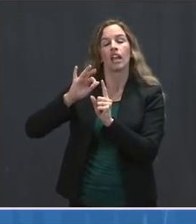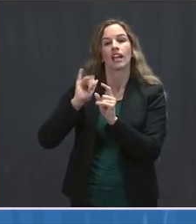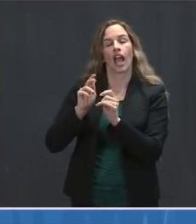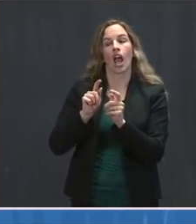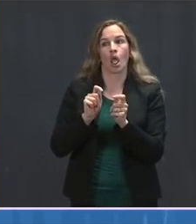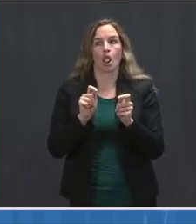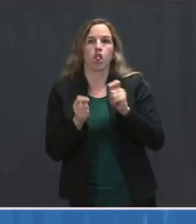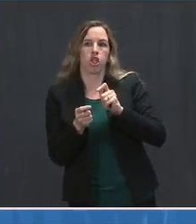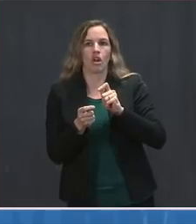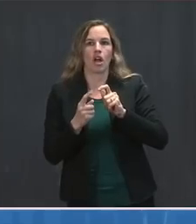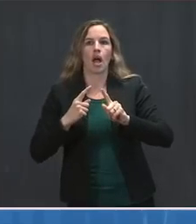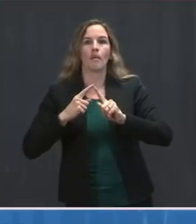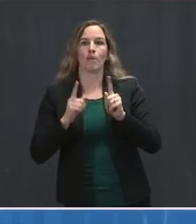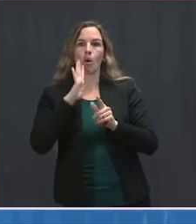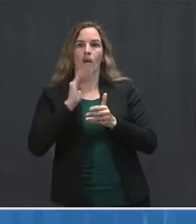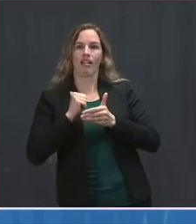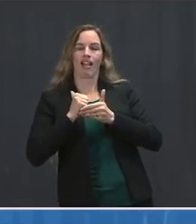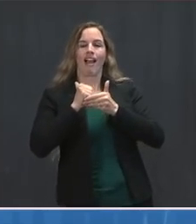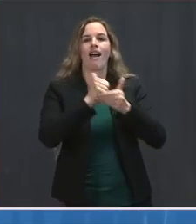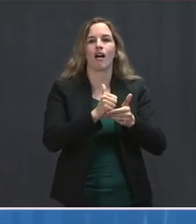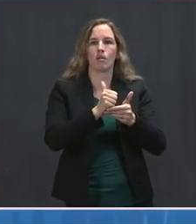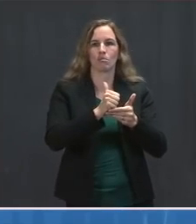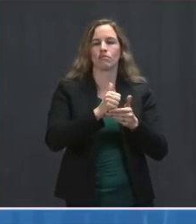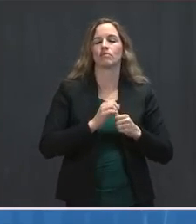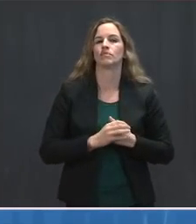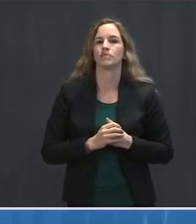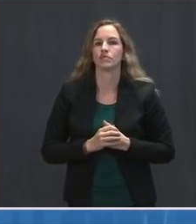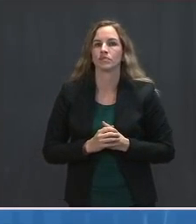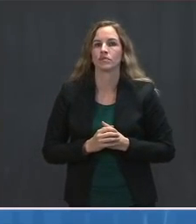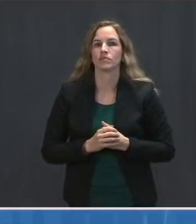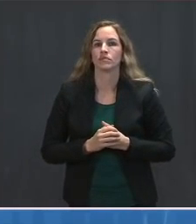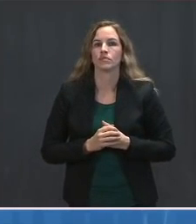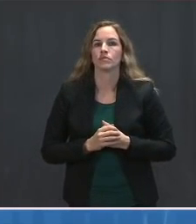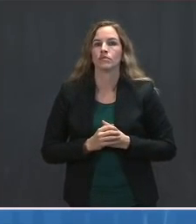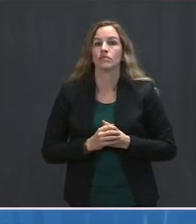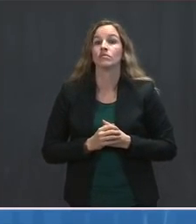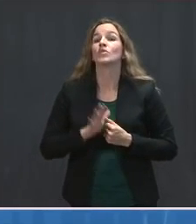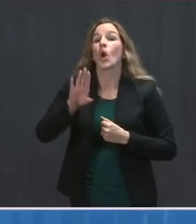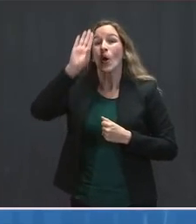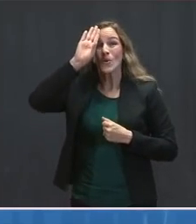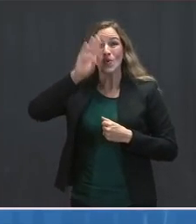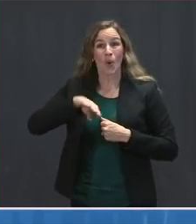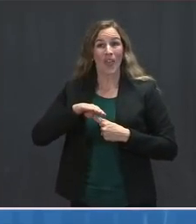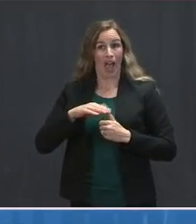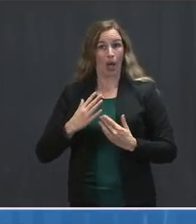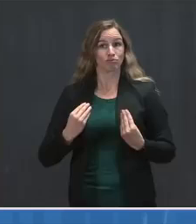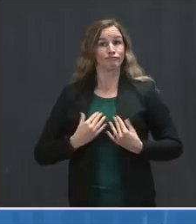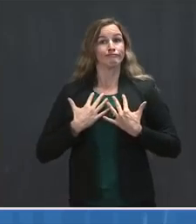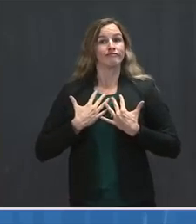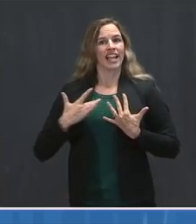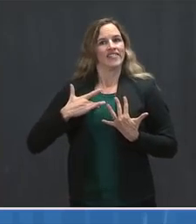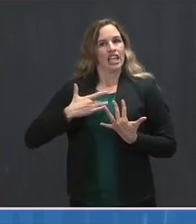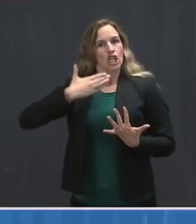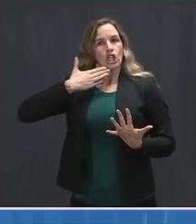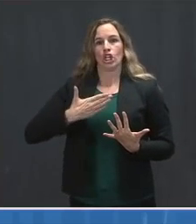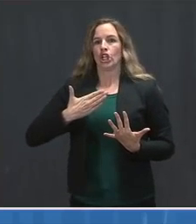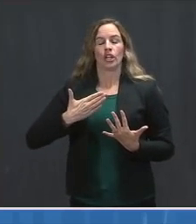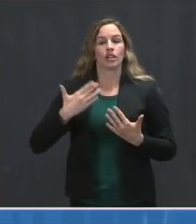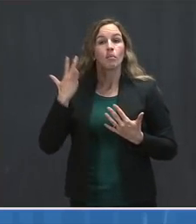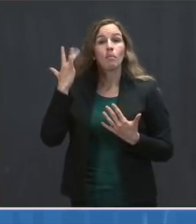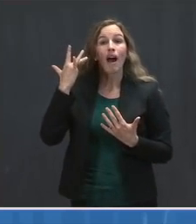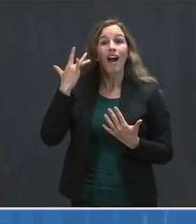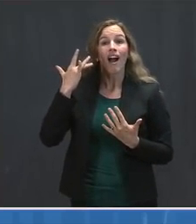from the current vaccines. But the somewhat encouraging news is the rather complete protection